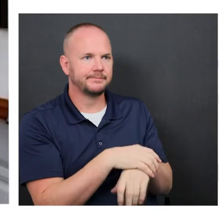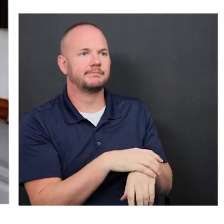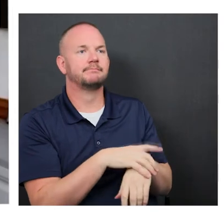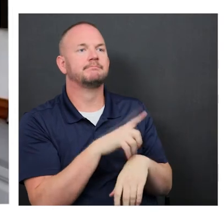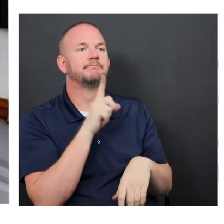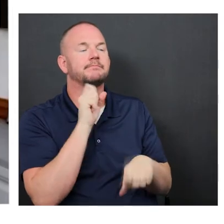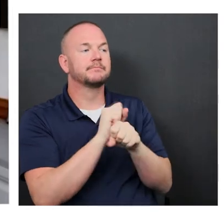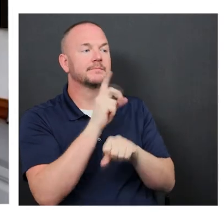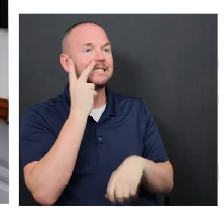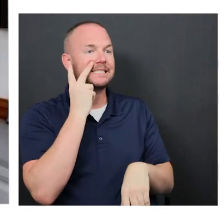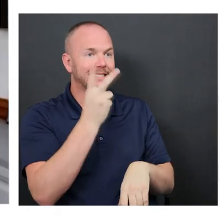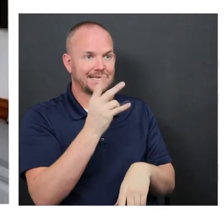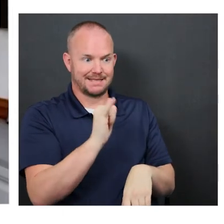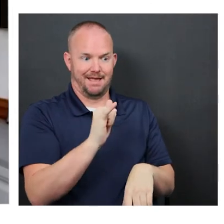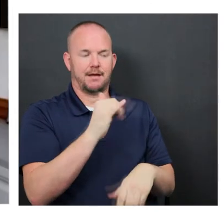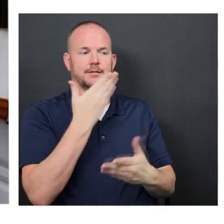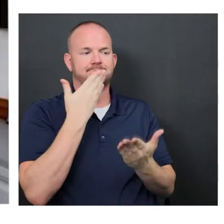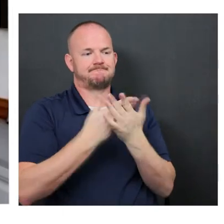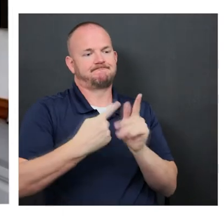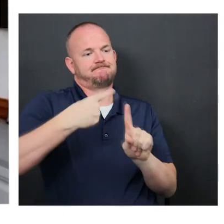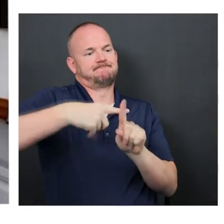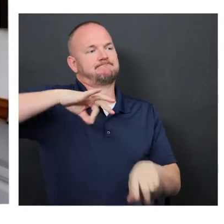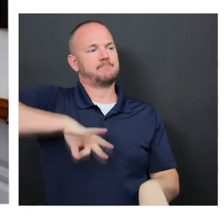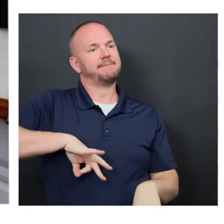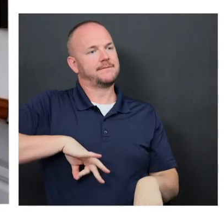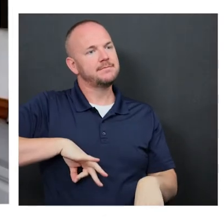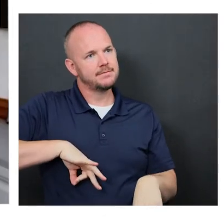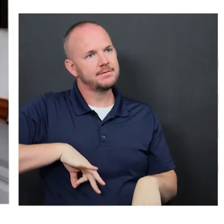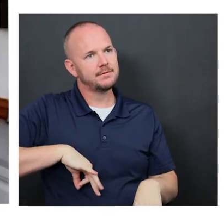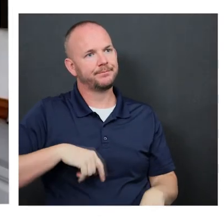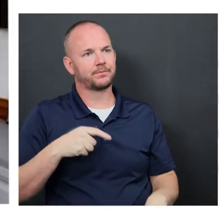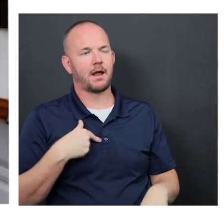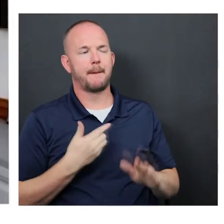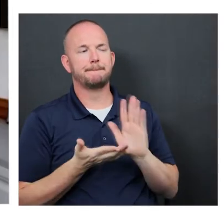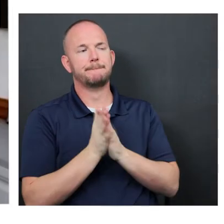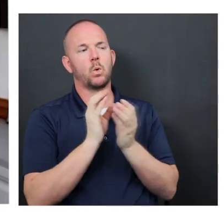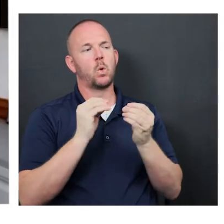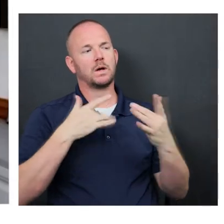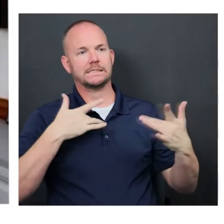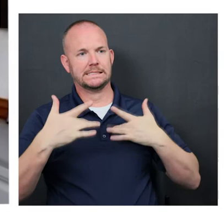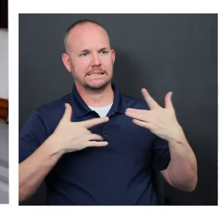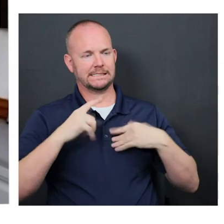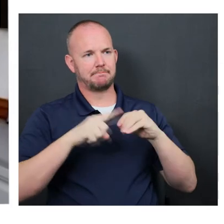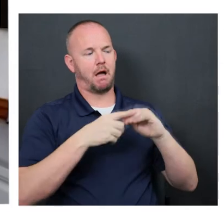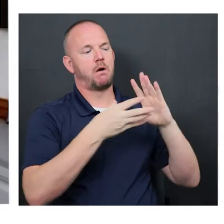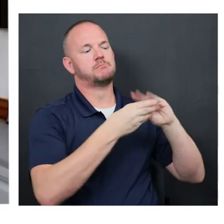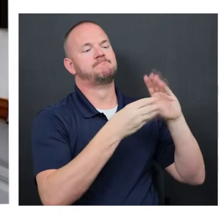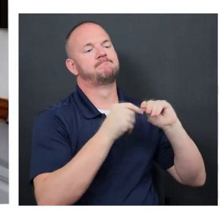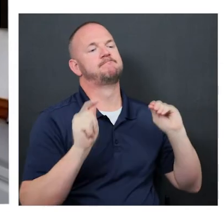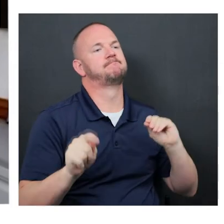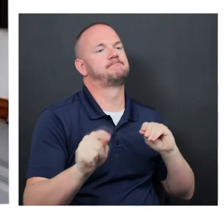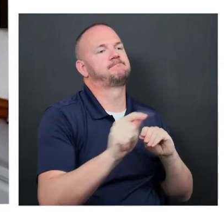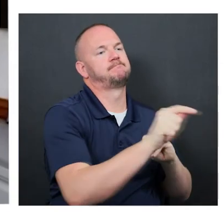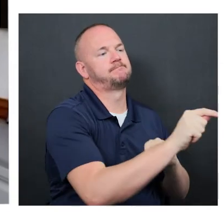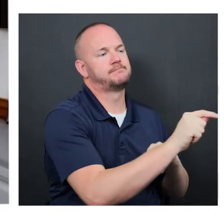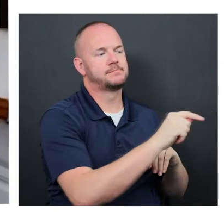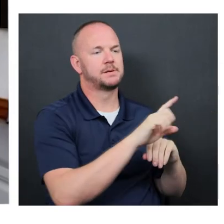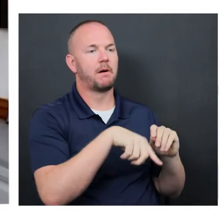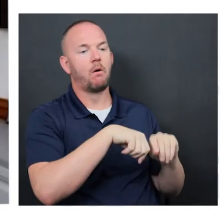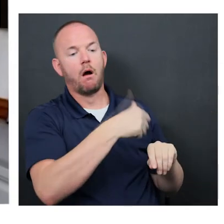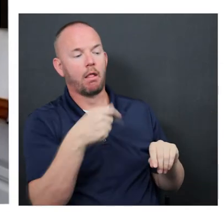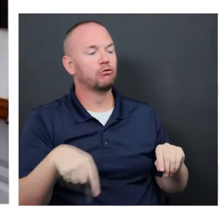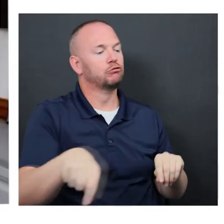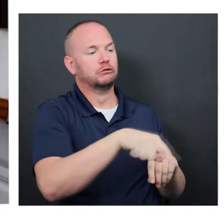um, I see that this will be a very positive thing. I worry about some of the stories that I'm hearing from colleagues where,